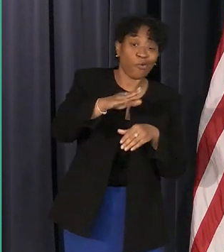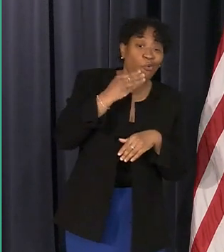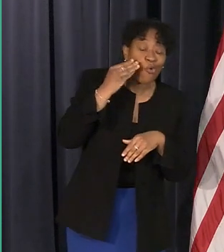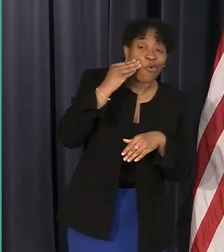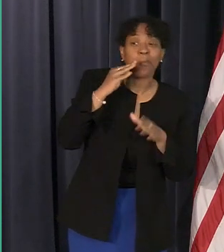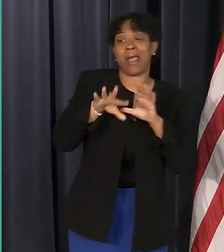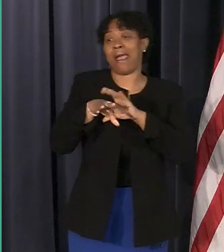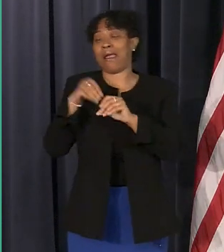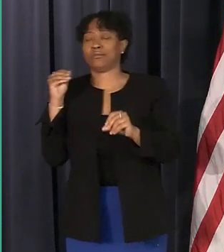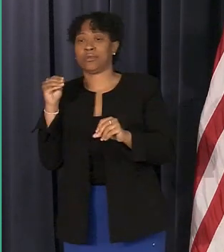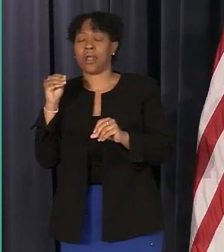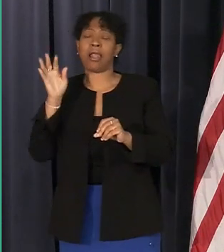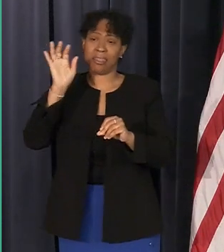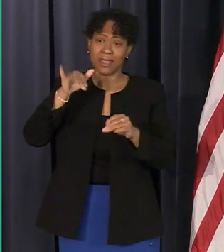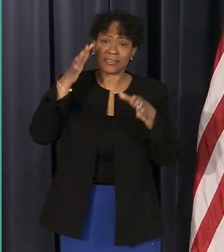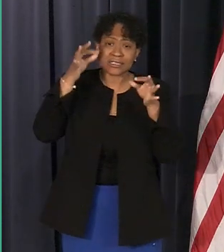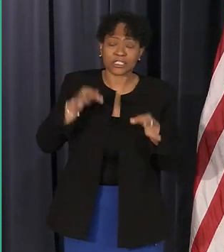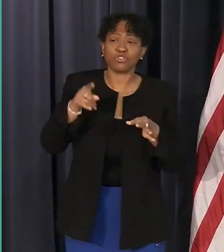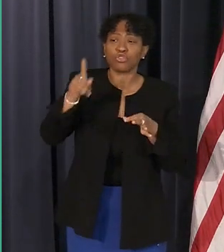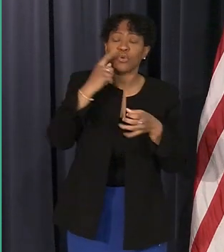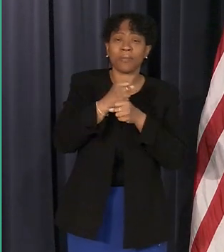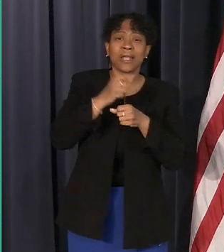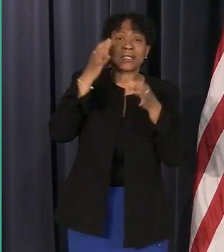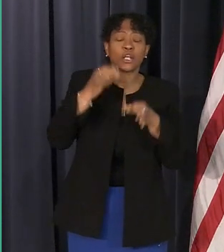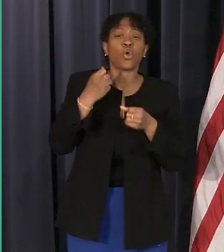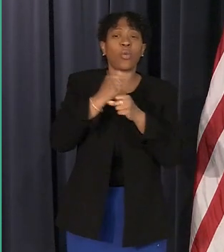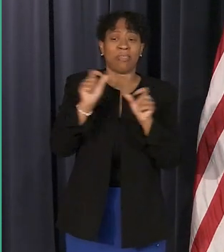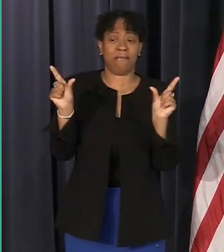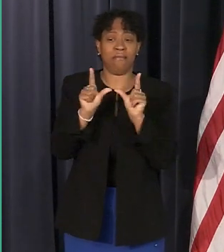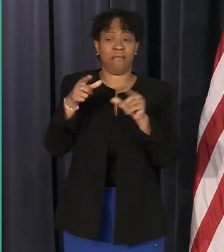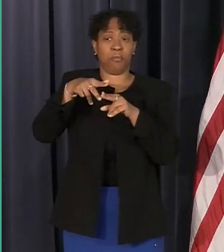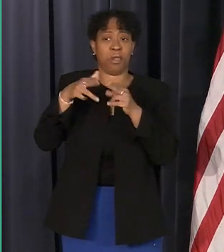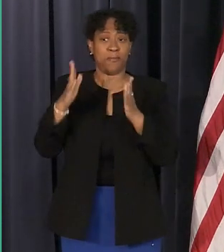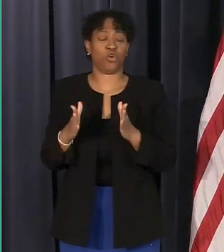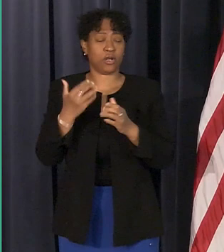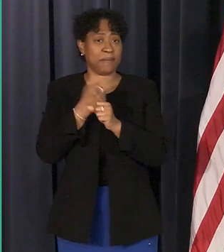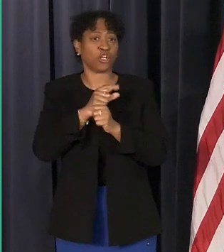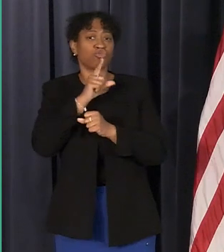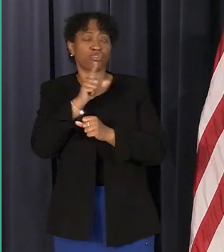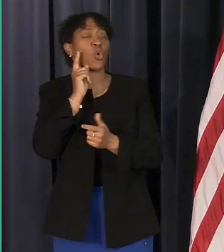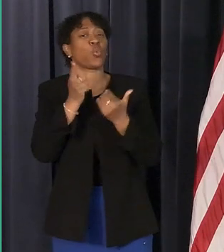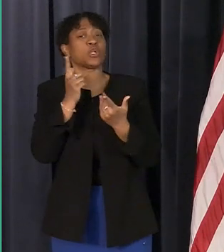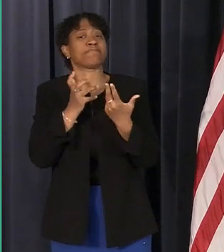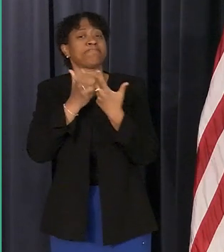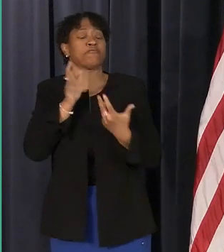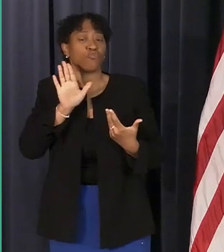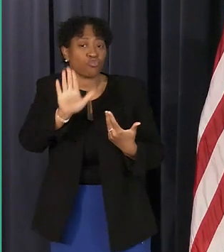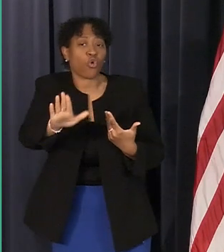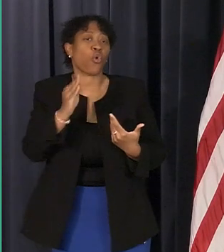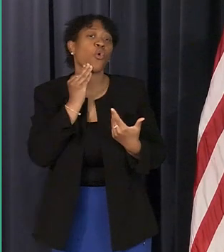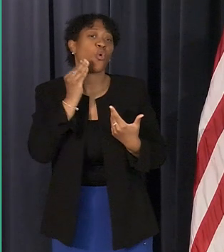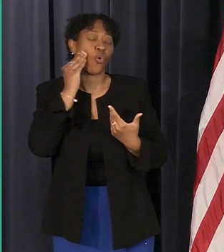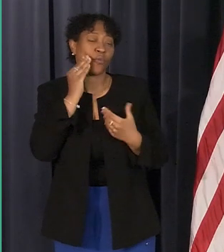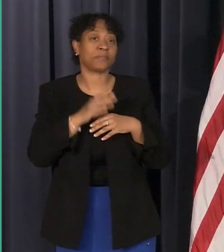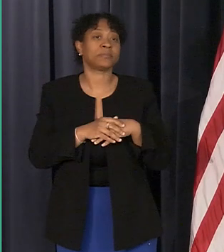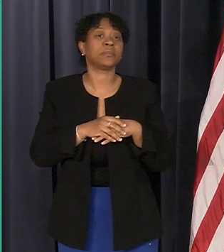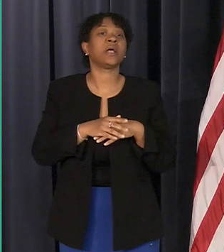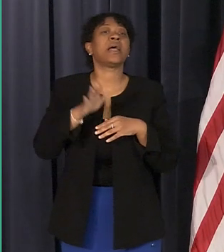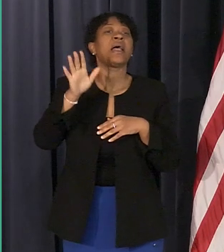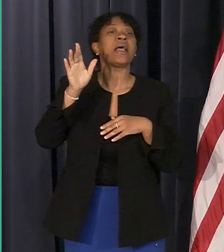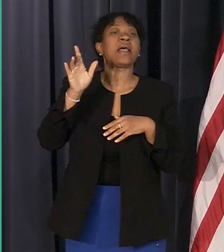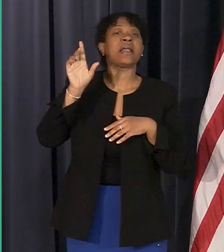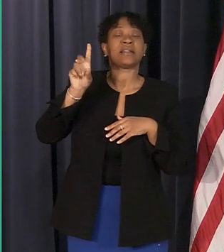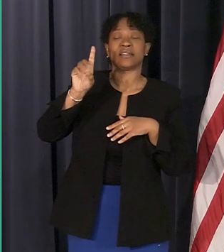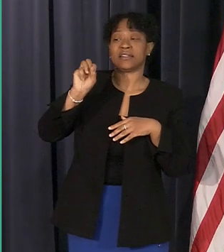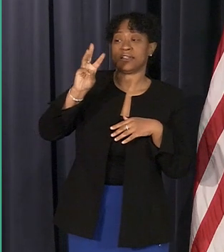outside that's a decision that you'll make with the licensed plumber homeowner pays dwsd deposit unless